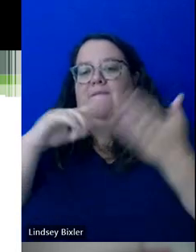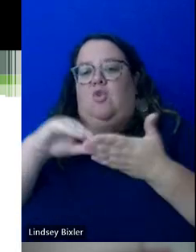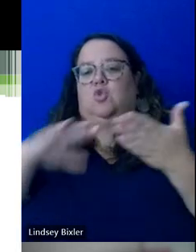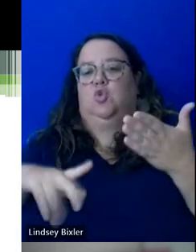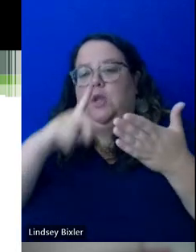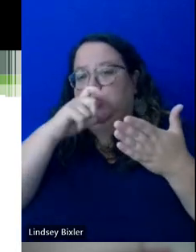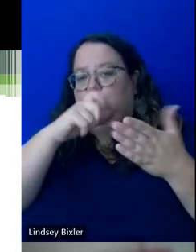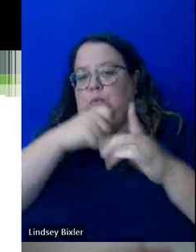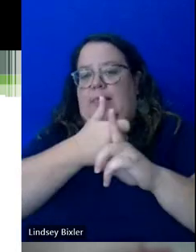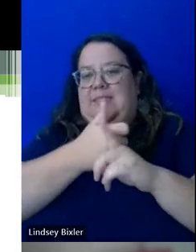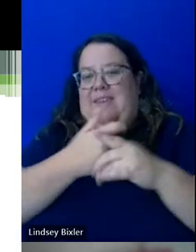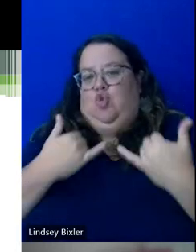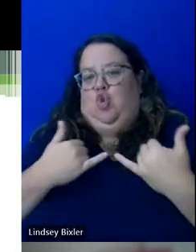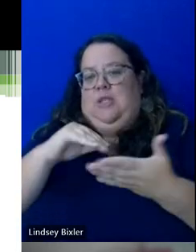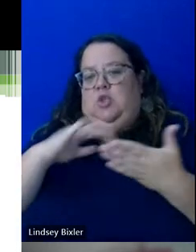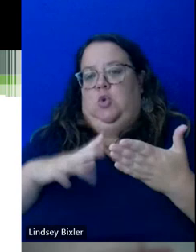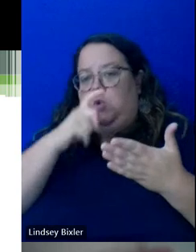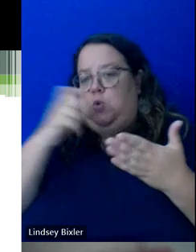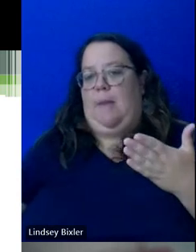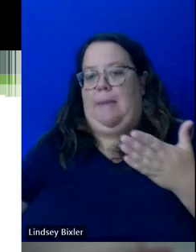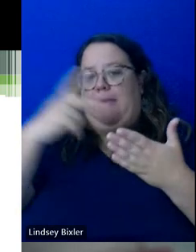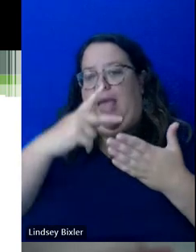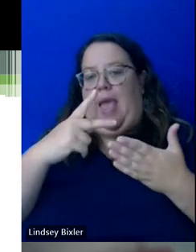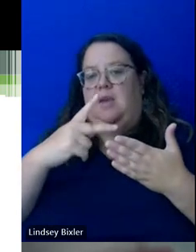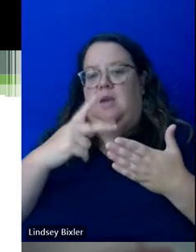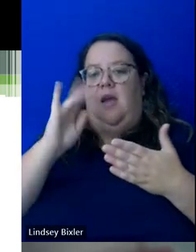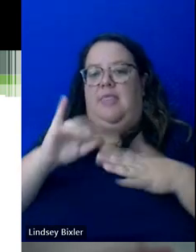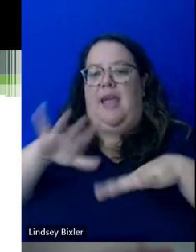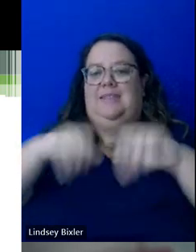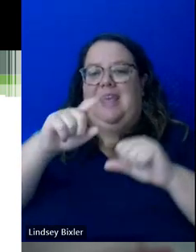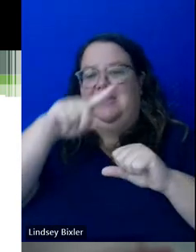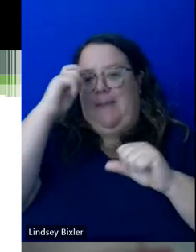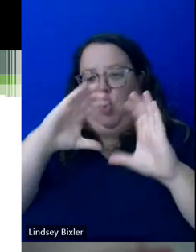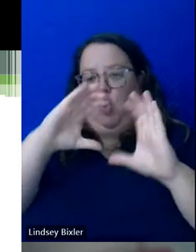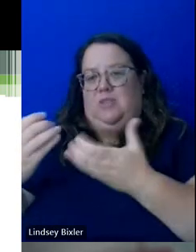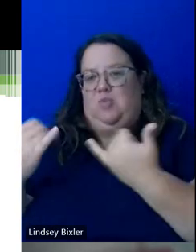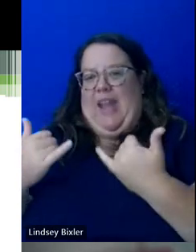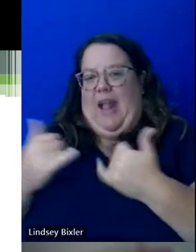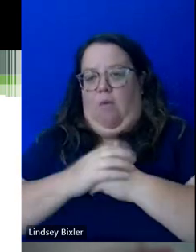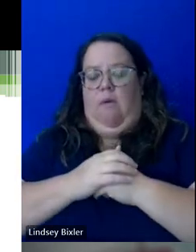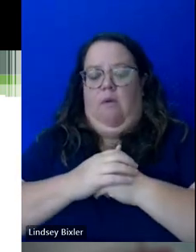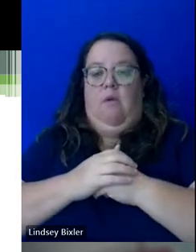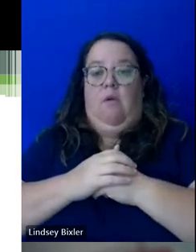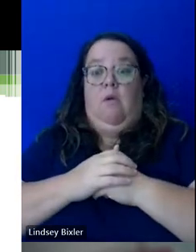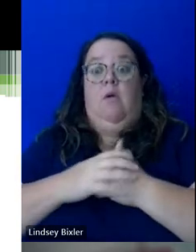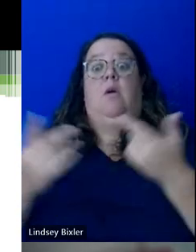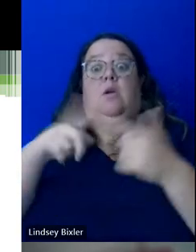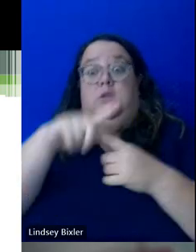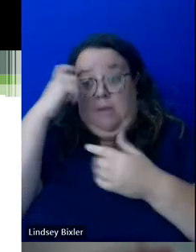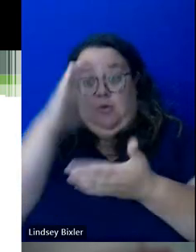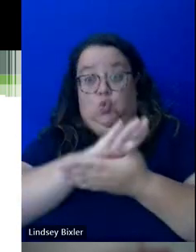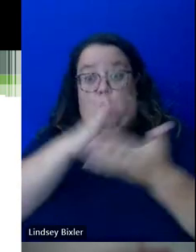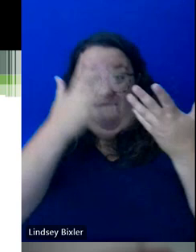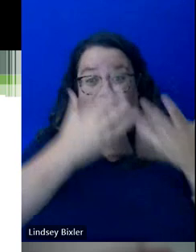are current students, that are returning students, that are taking summer classes. Once summer school is finished,